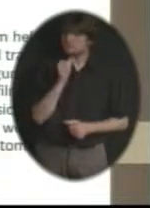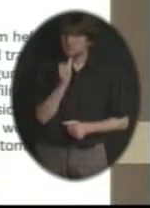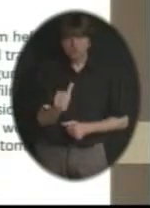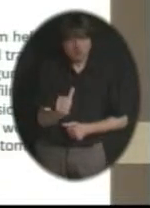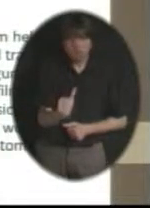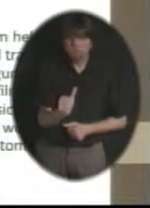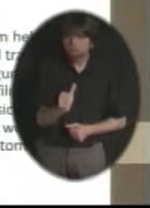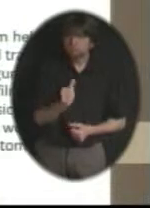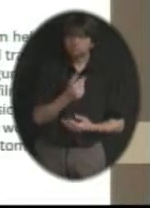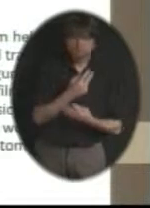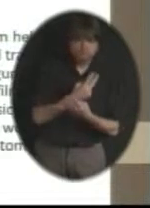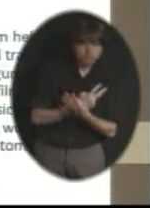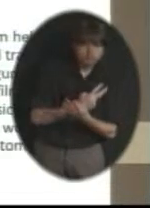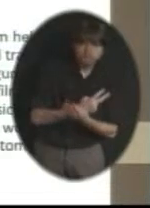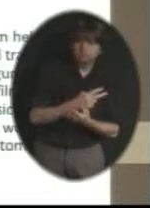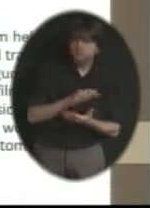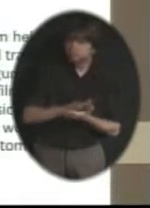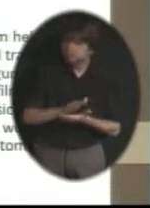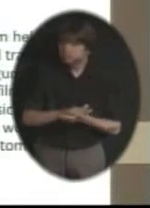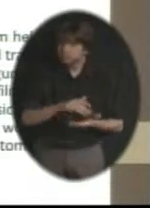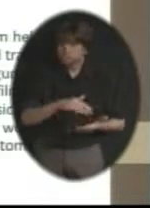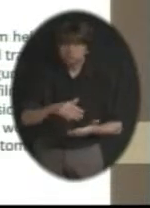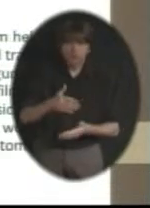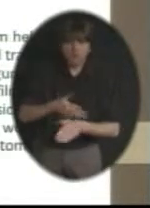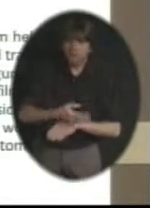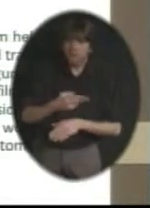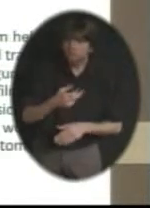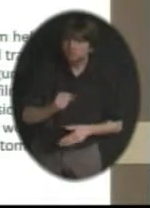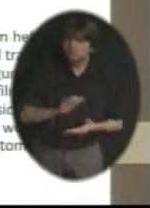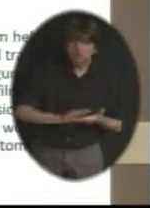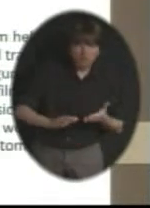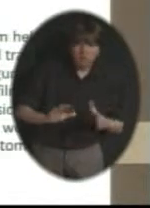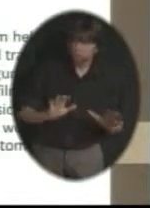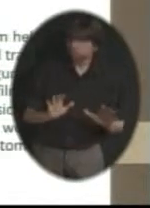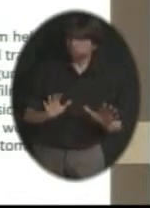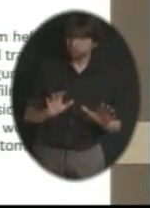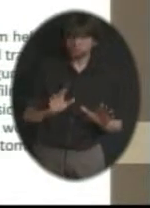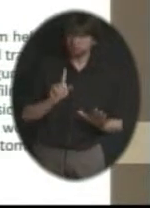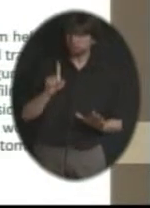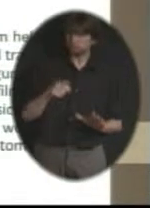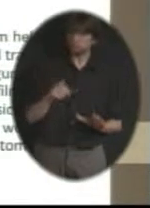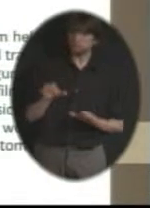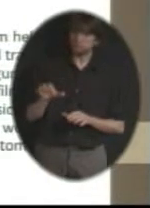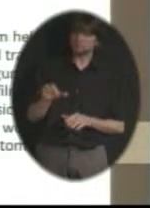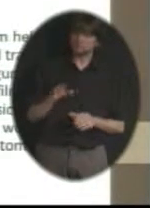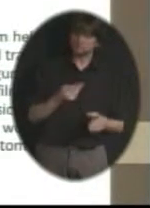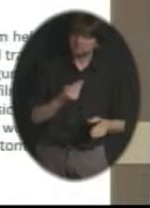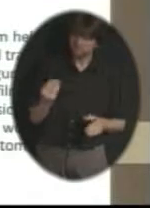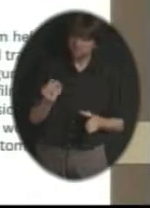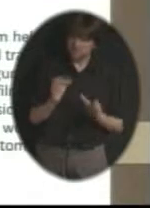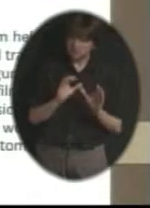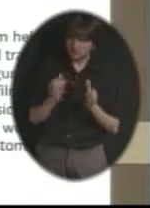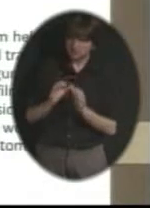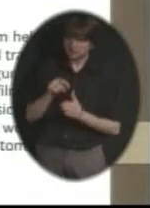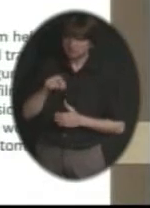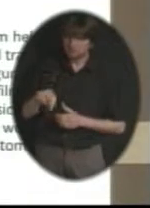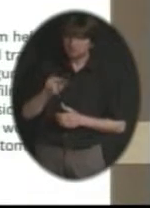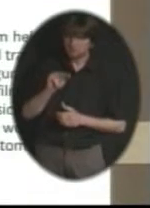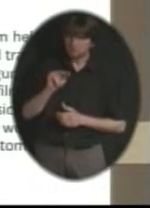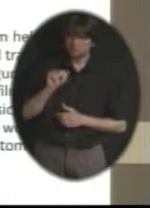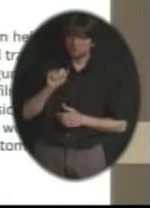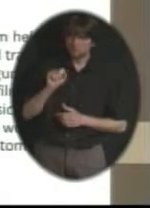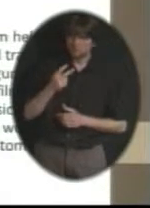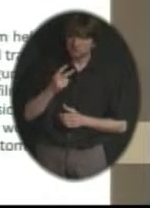education. Took a few classes down at a school down in Nashville. But a lot of what he's doing today,